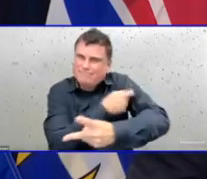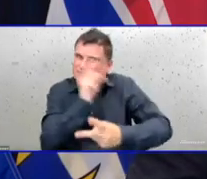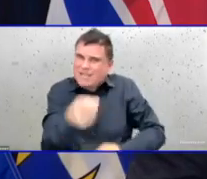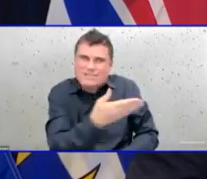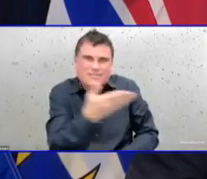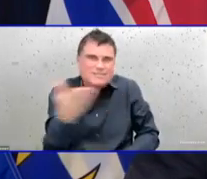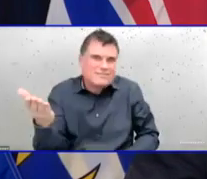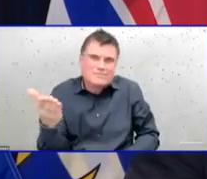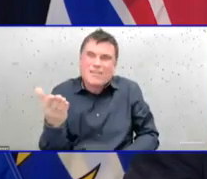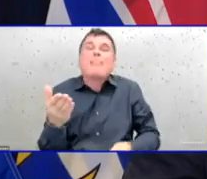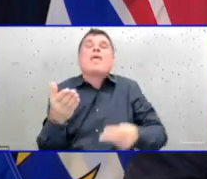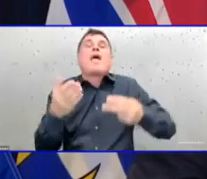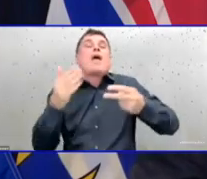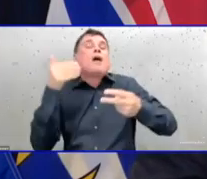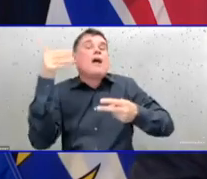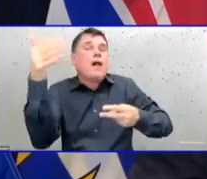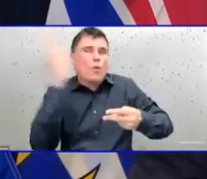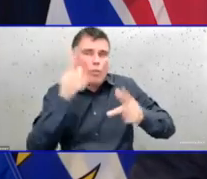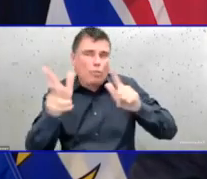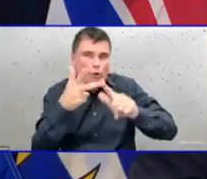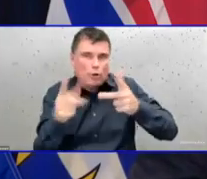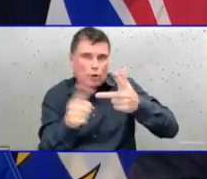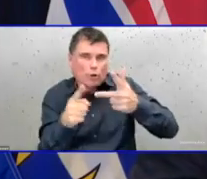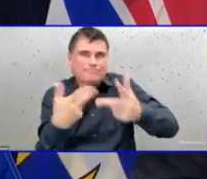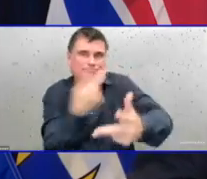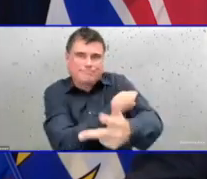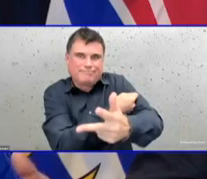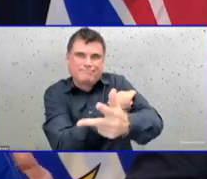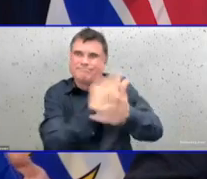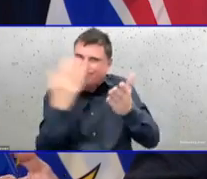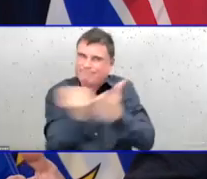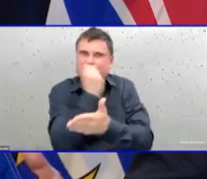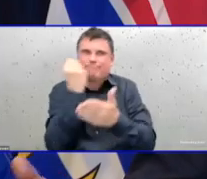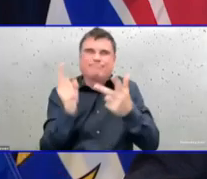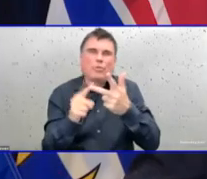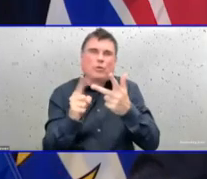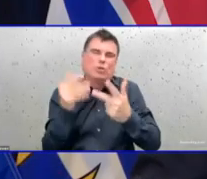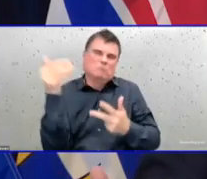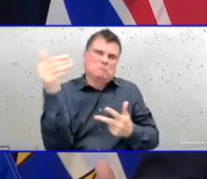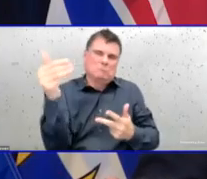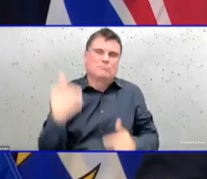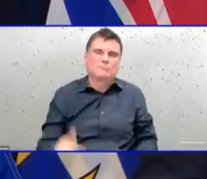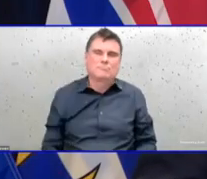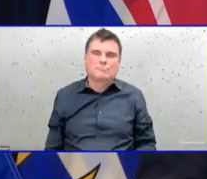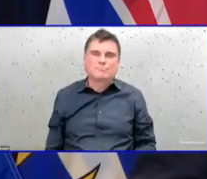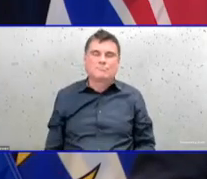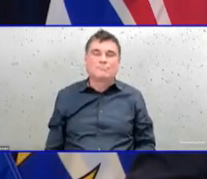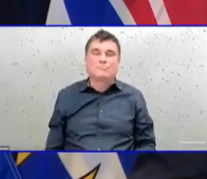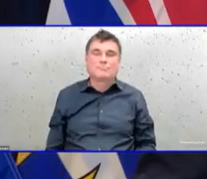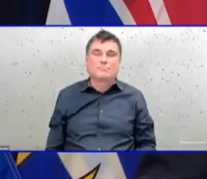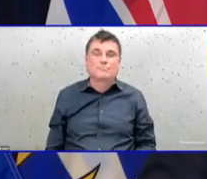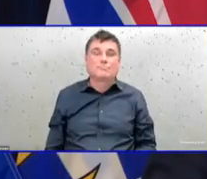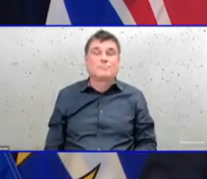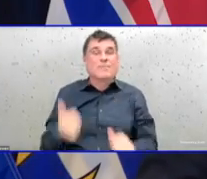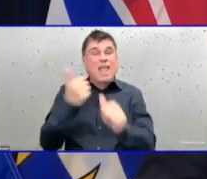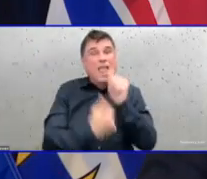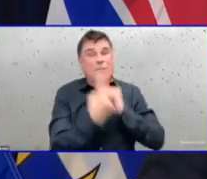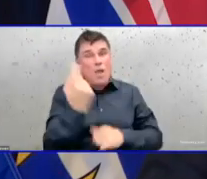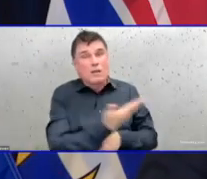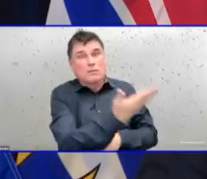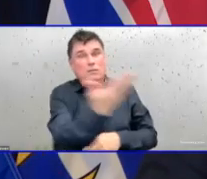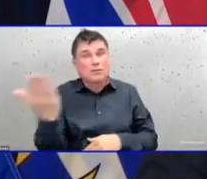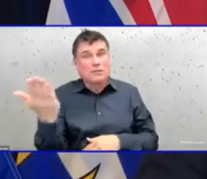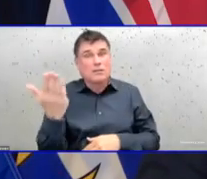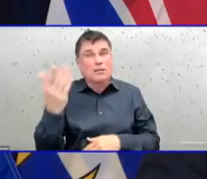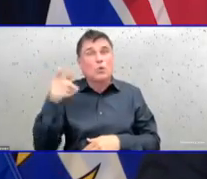critical. Every one of those cases requires people being supported by healthcare teams at every stage of their journey.